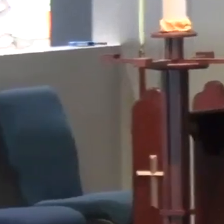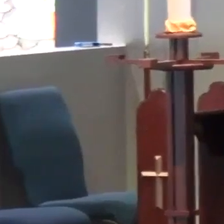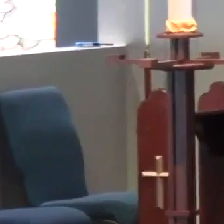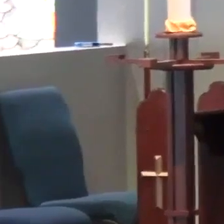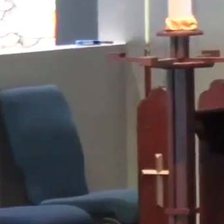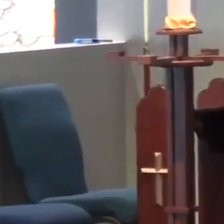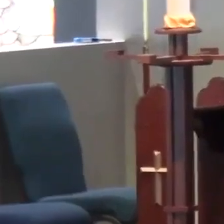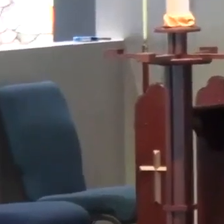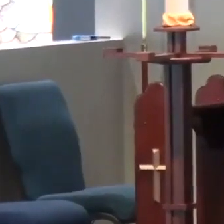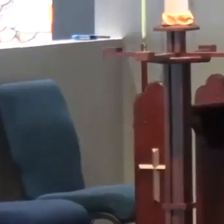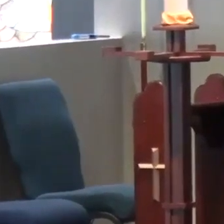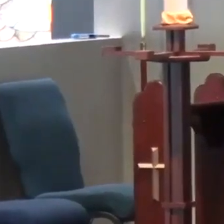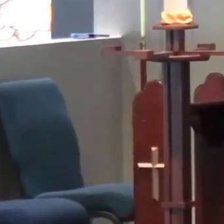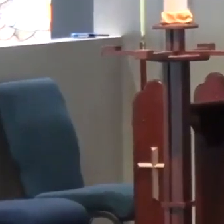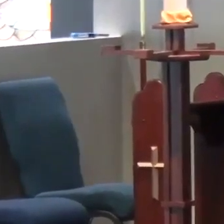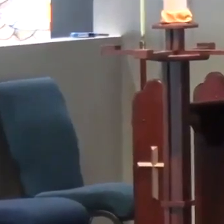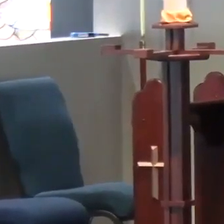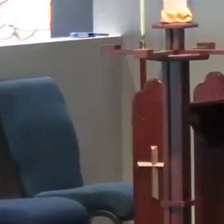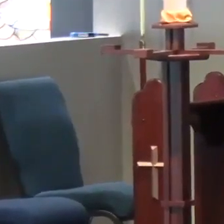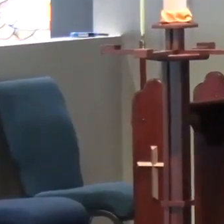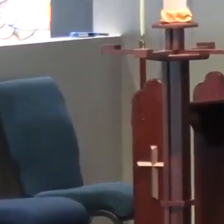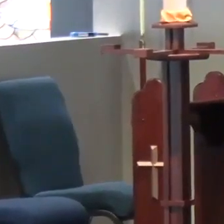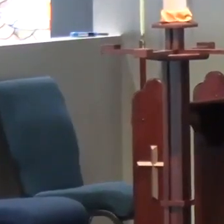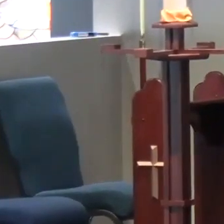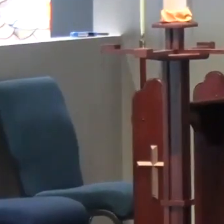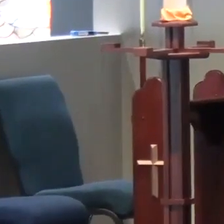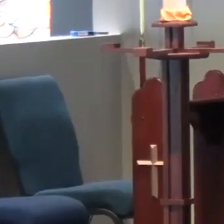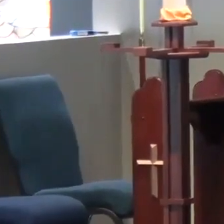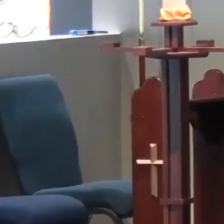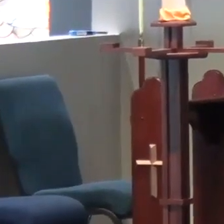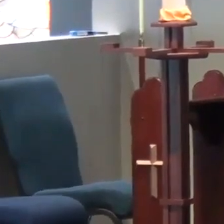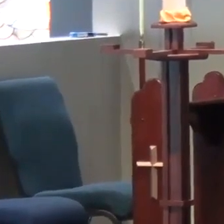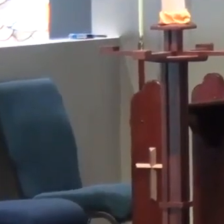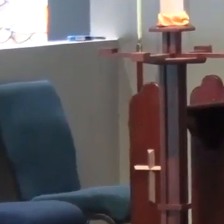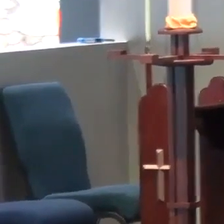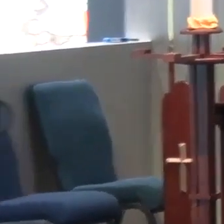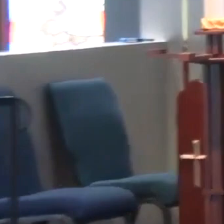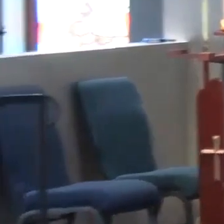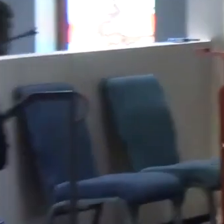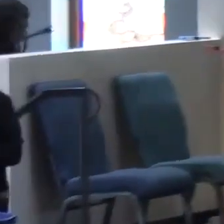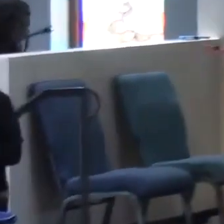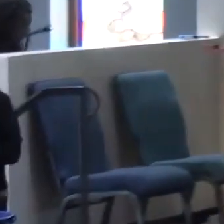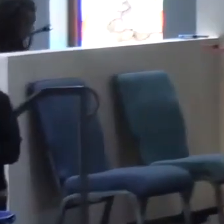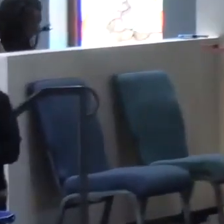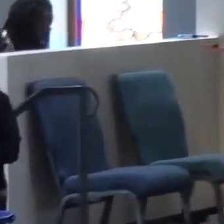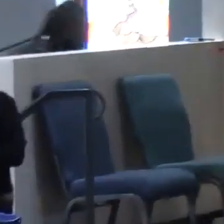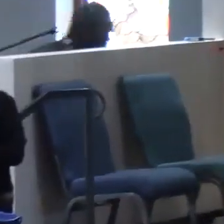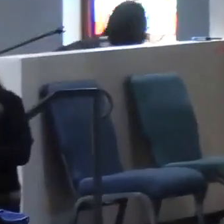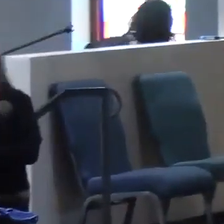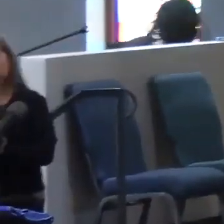I was thinking through this in between services,